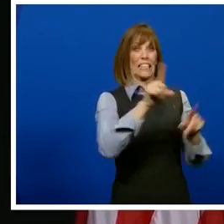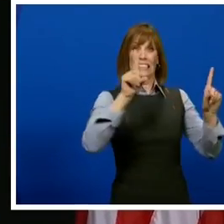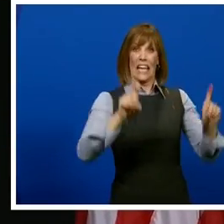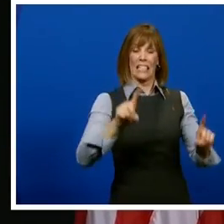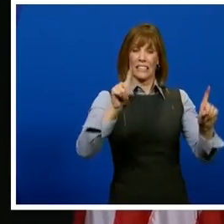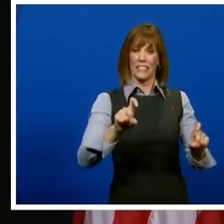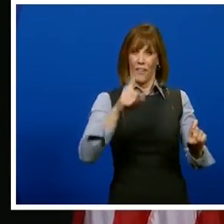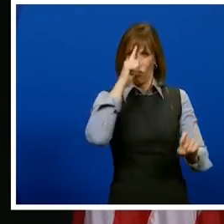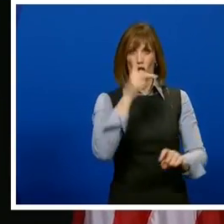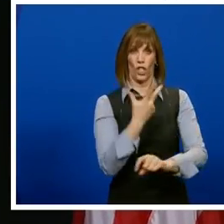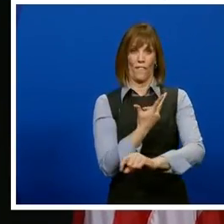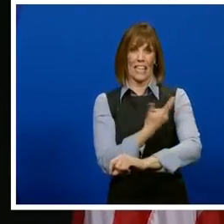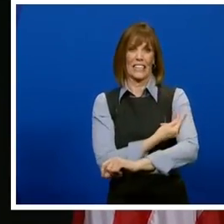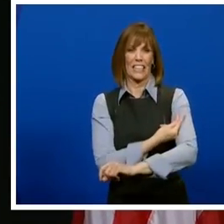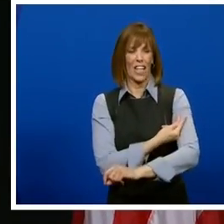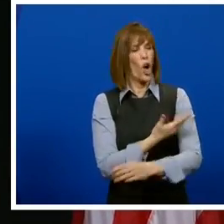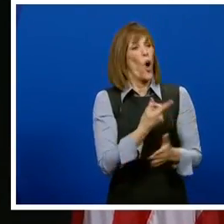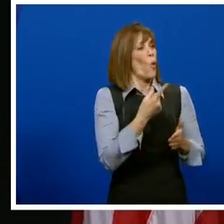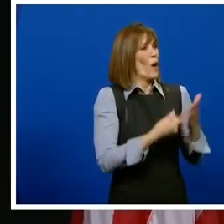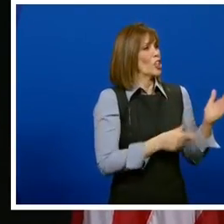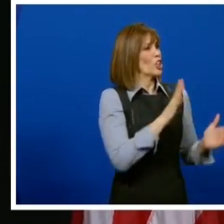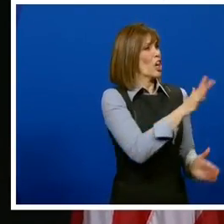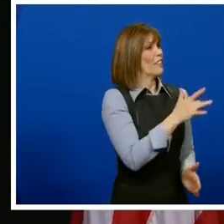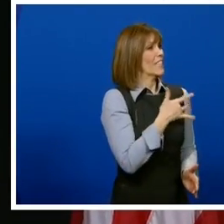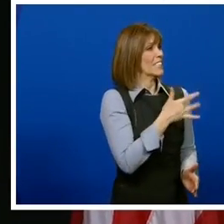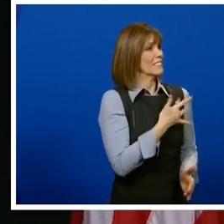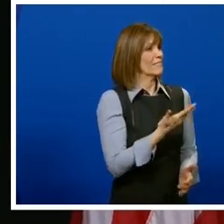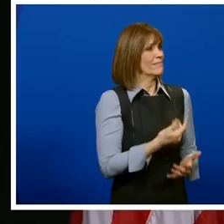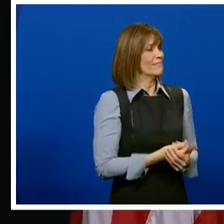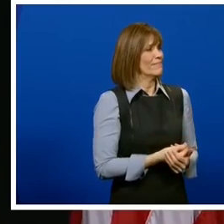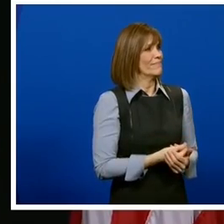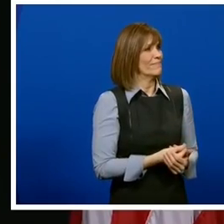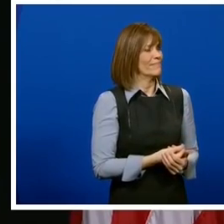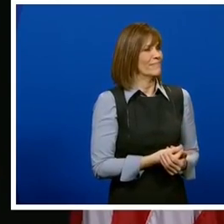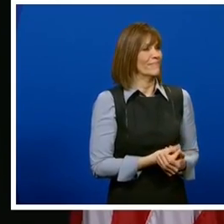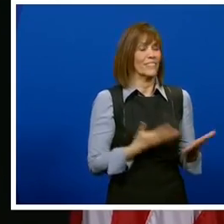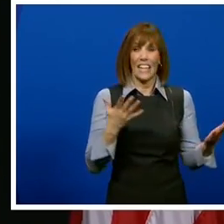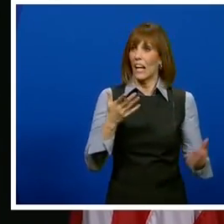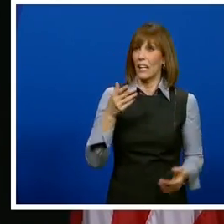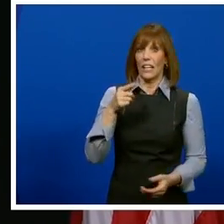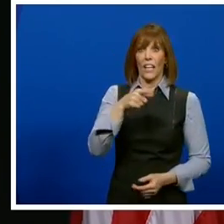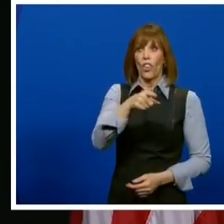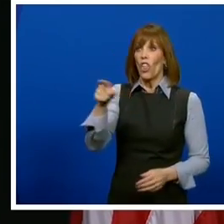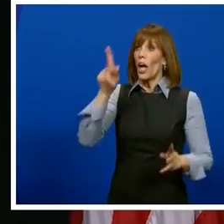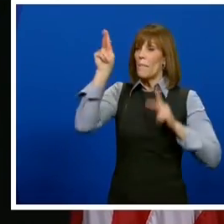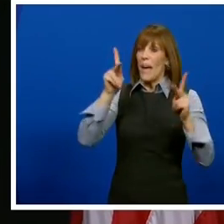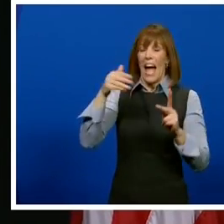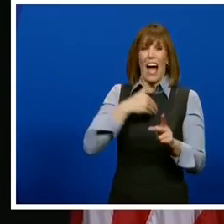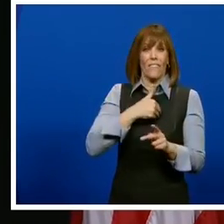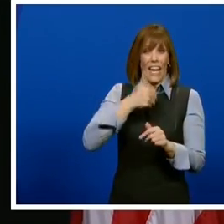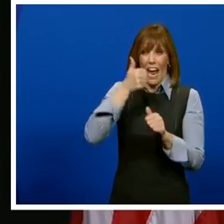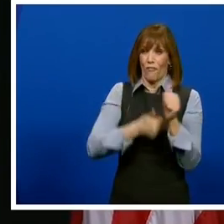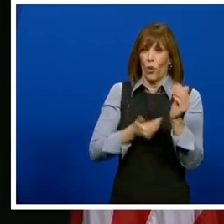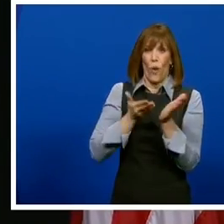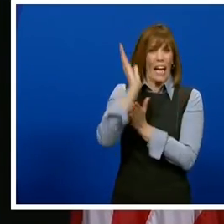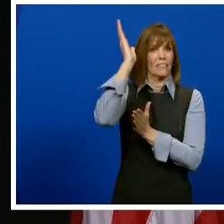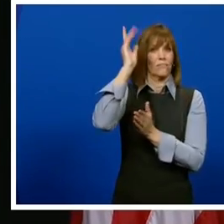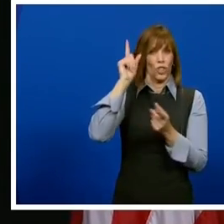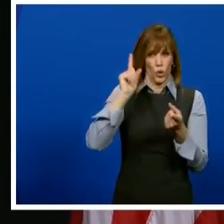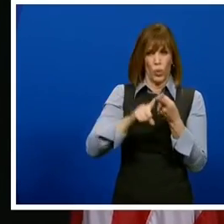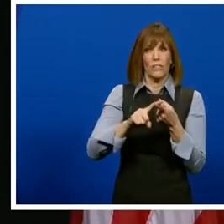before it's released. Yeah. What do you say to them? They have the, you know, I think they have every right to confer with their